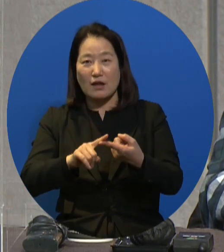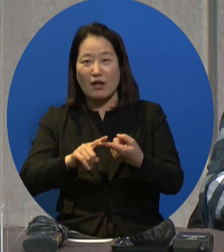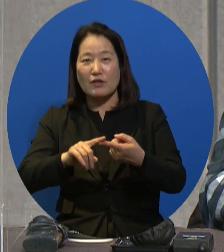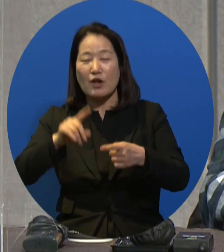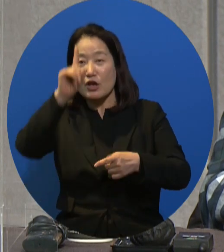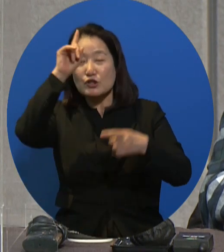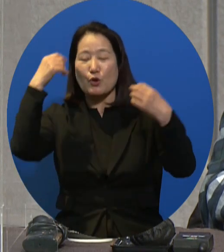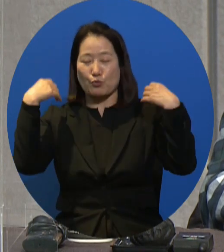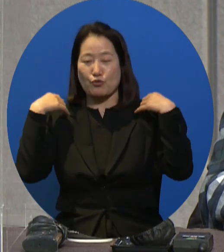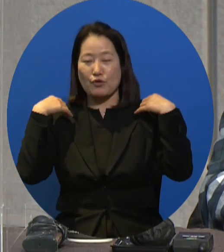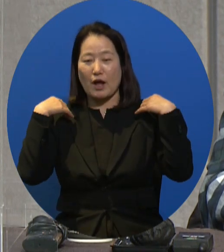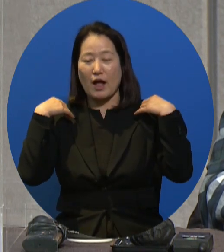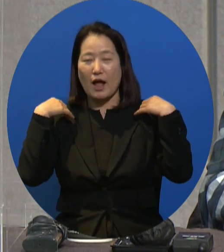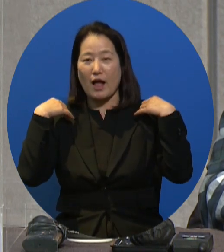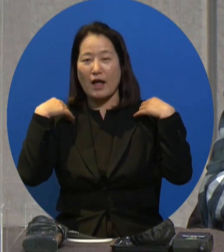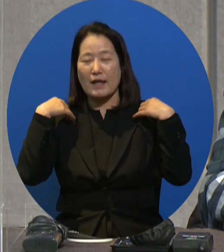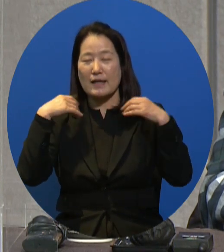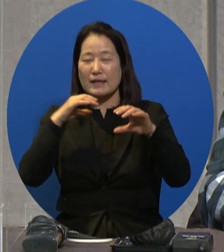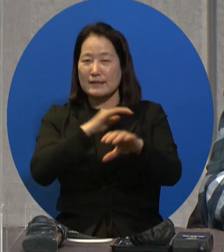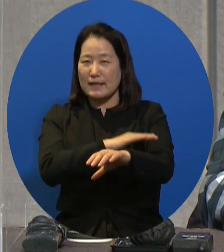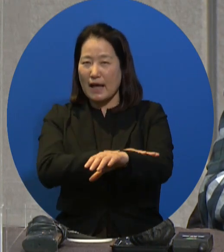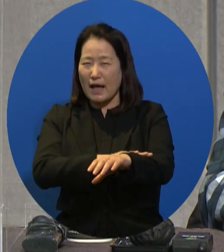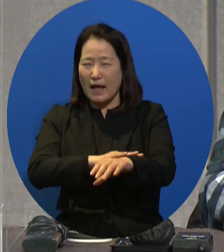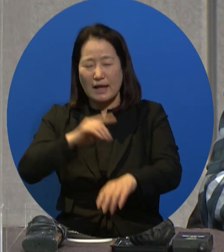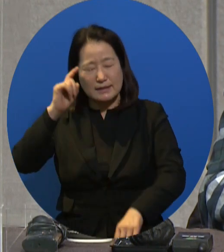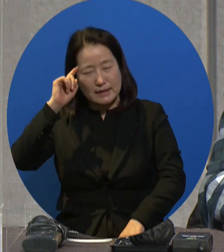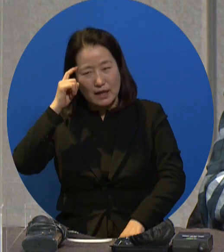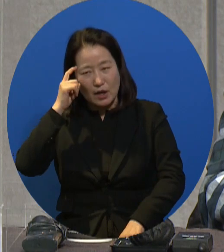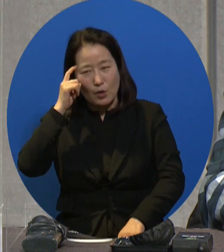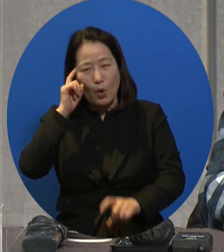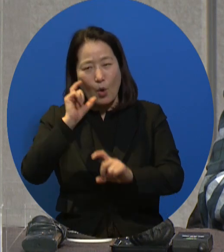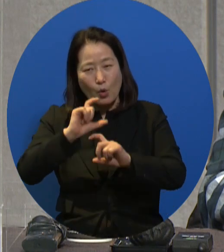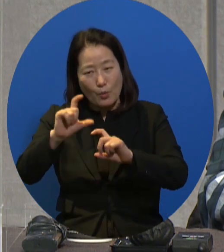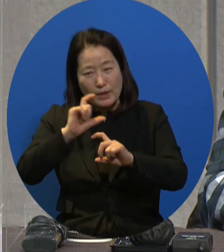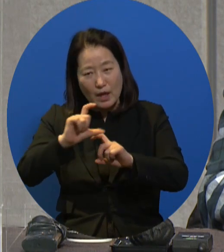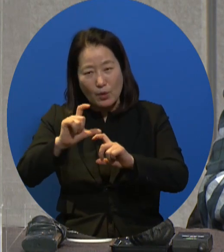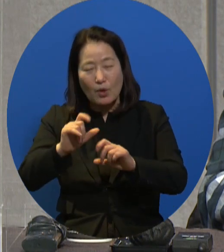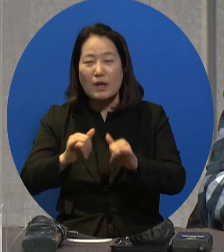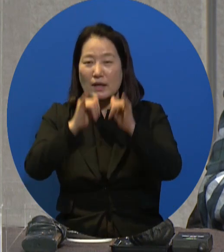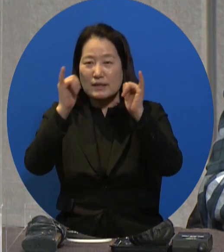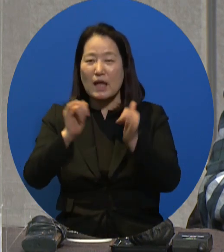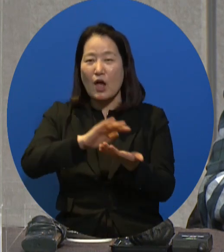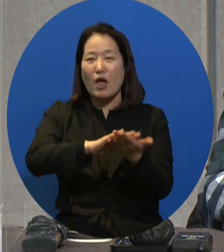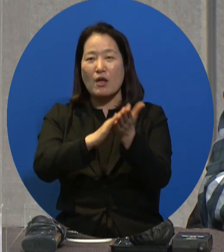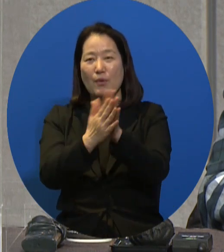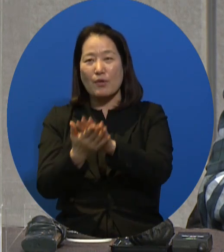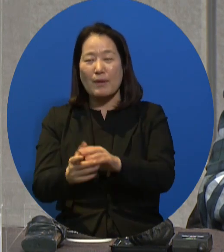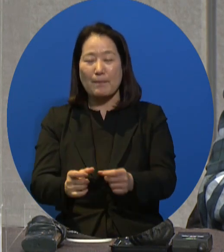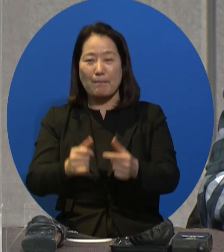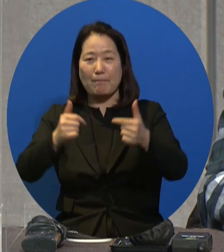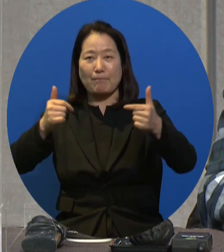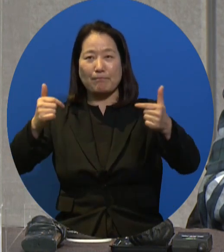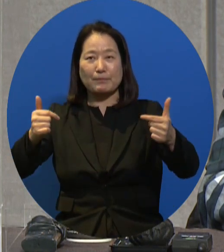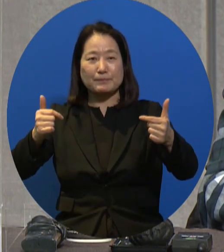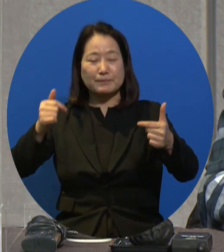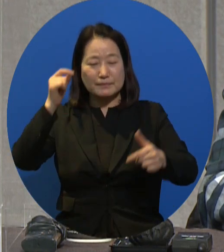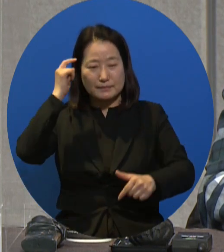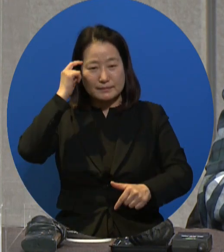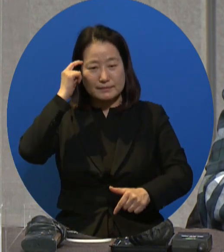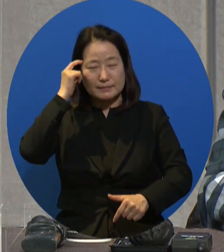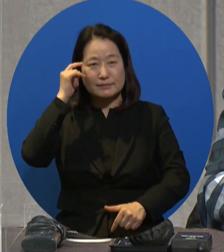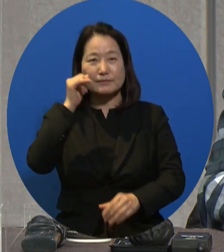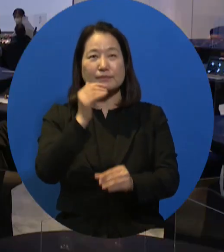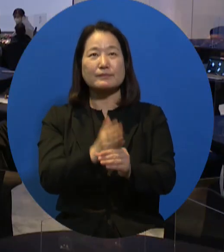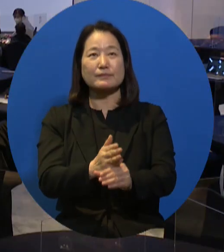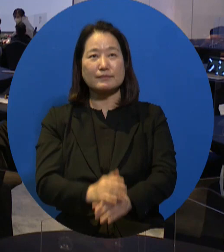meaning government authorities. And I hope that the government authorities will increase their awareness on this so that there will be more such